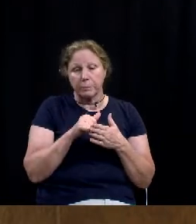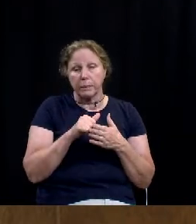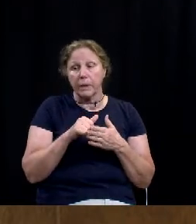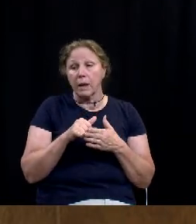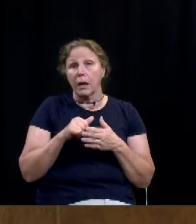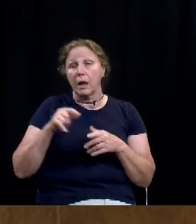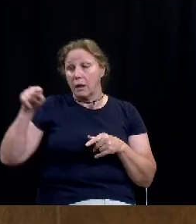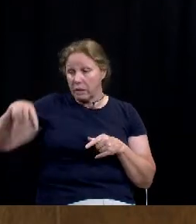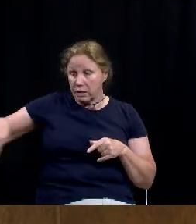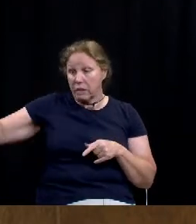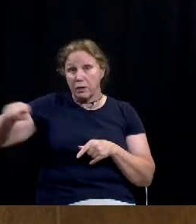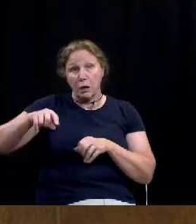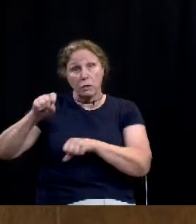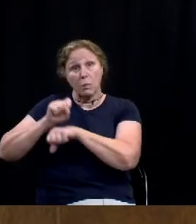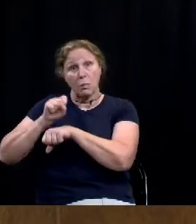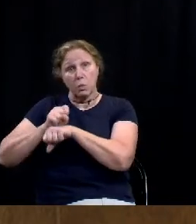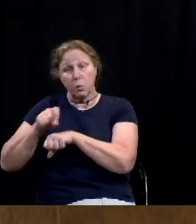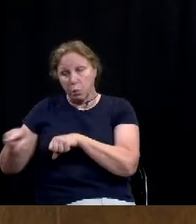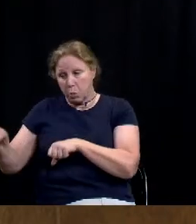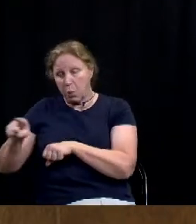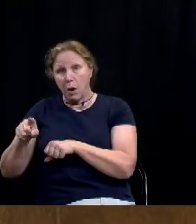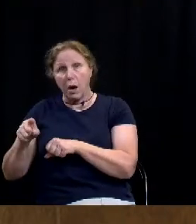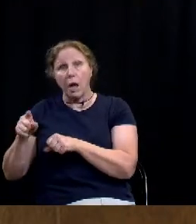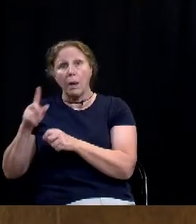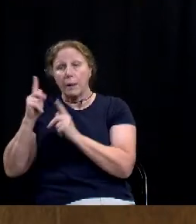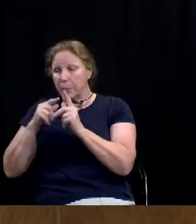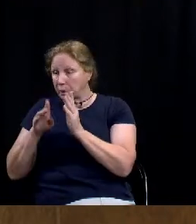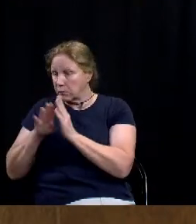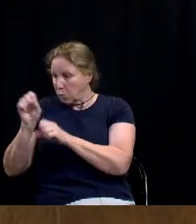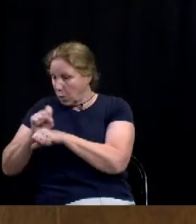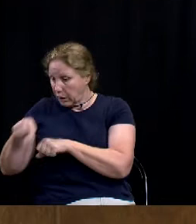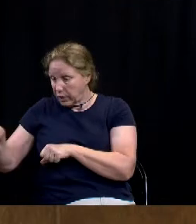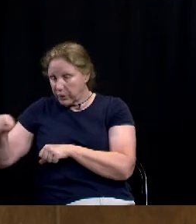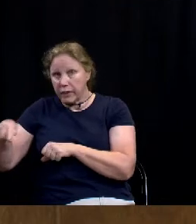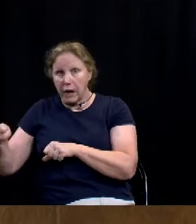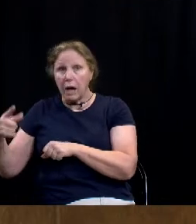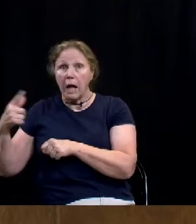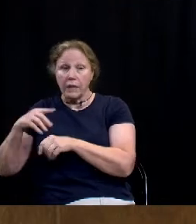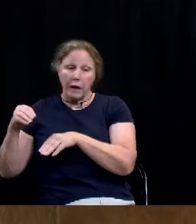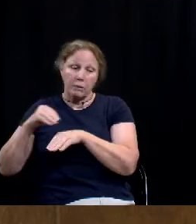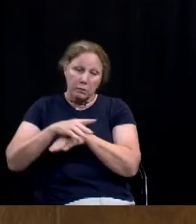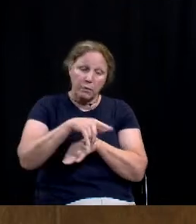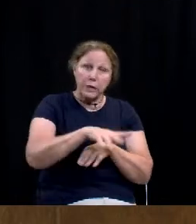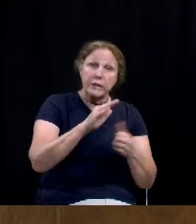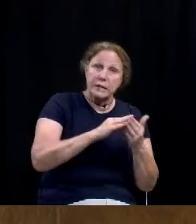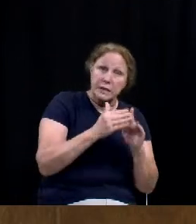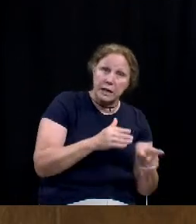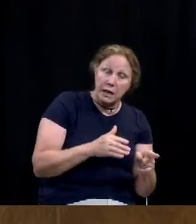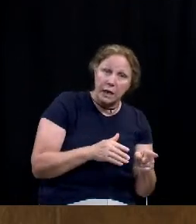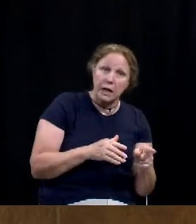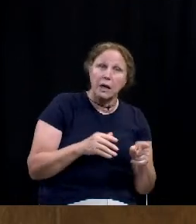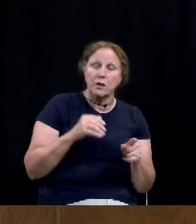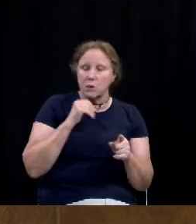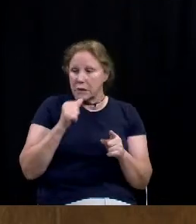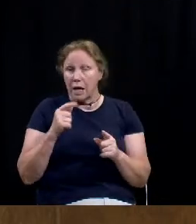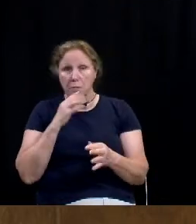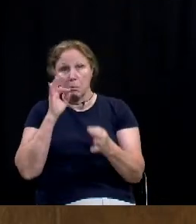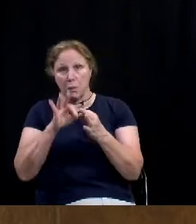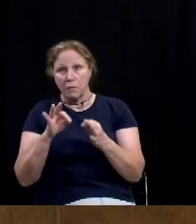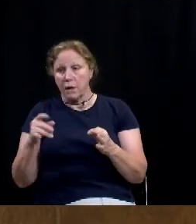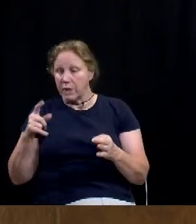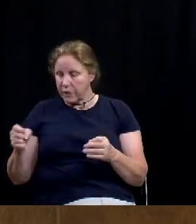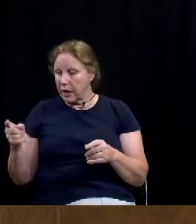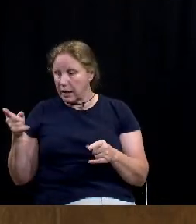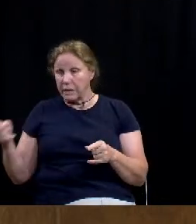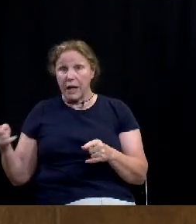that are on the outskirts of the city can provide employment to people that live in the city. That's not a one-to-one guarantee that they're going to see that benefit.